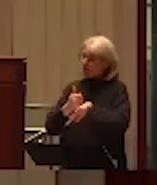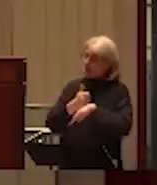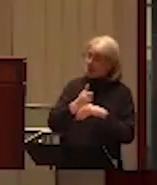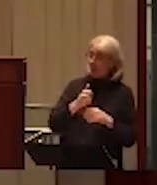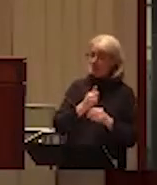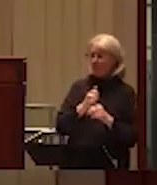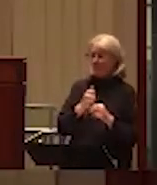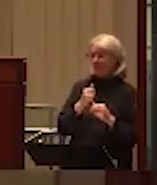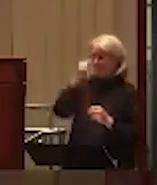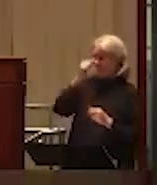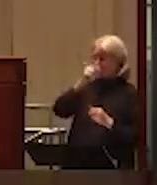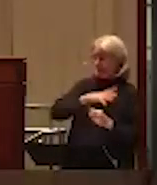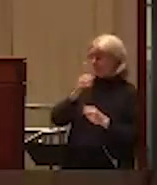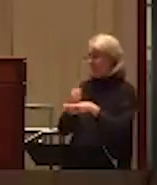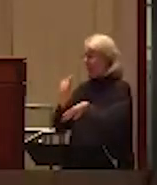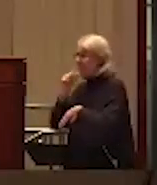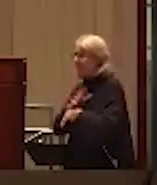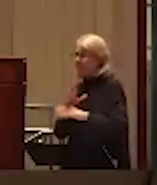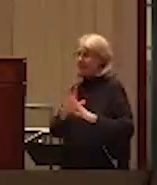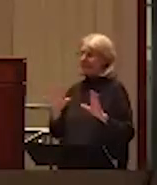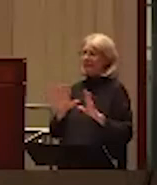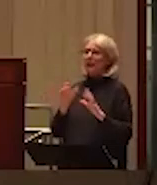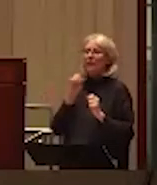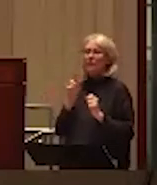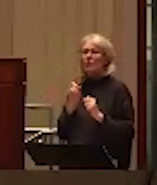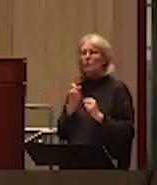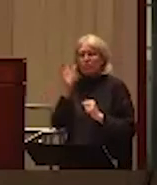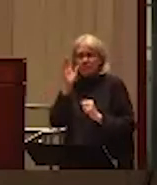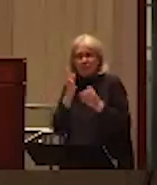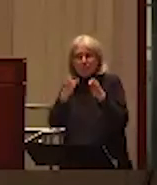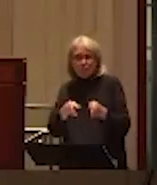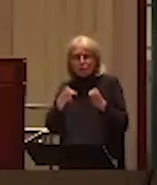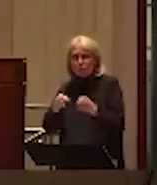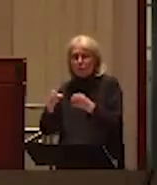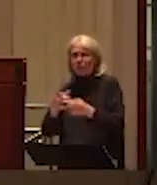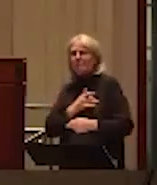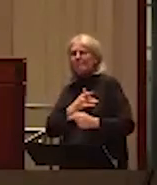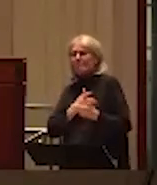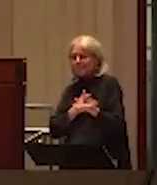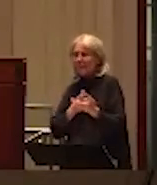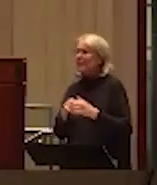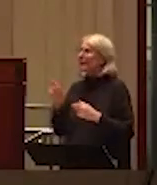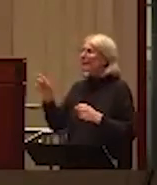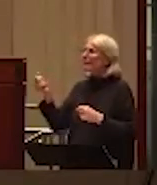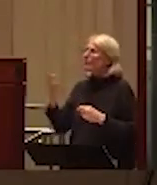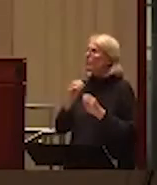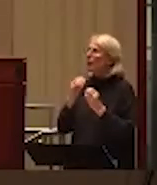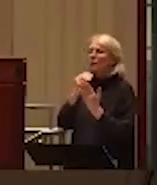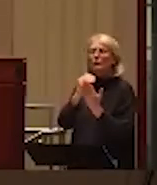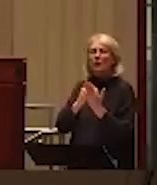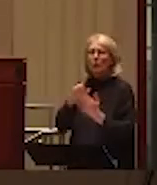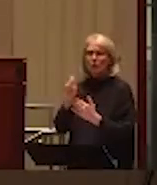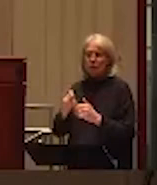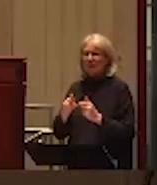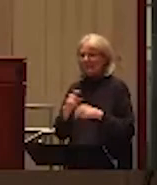Thank you. I'm going to move on with a few more questions. We are running out of time. But I